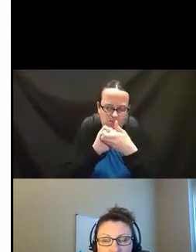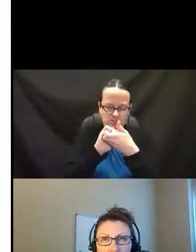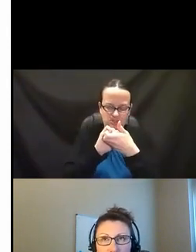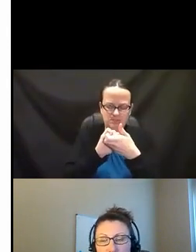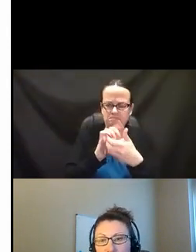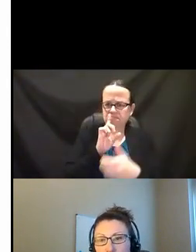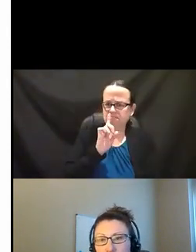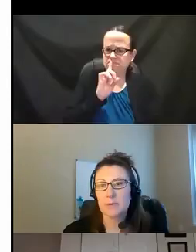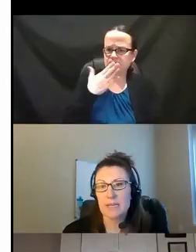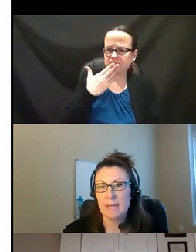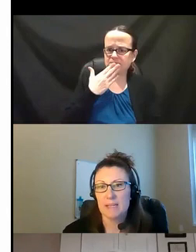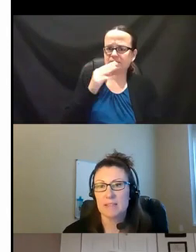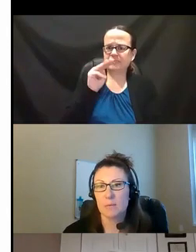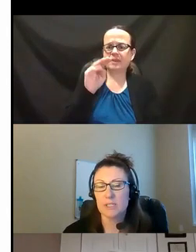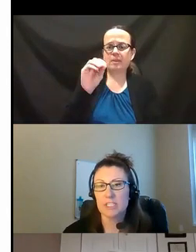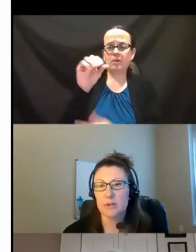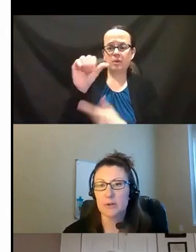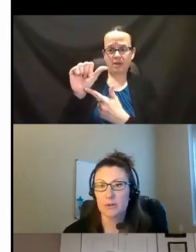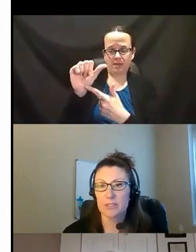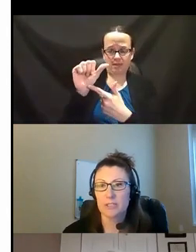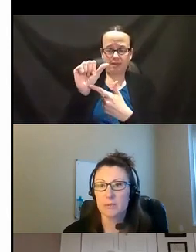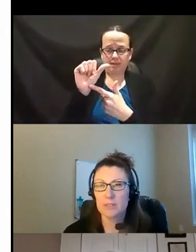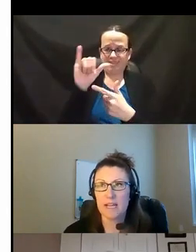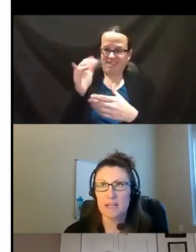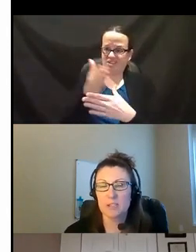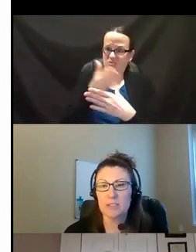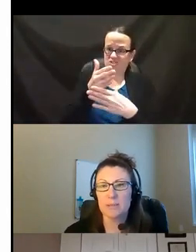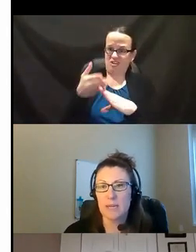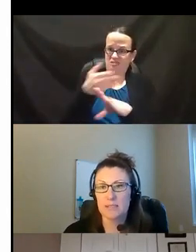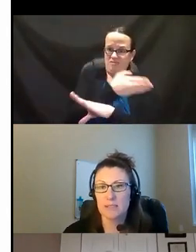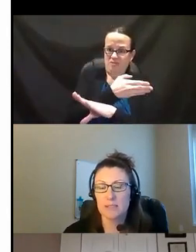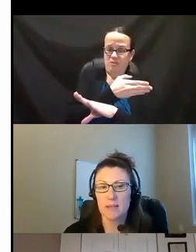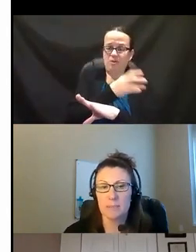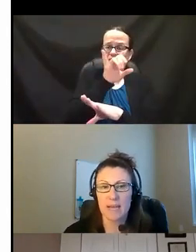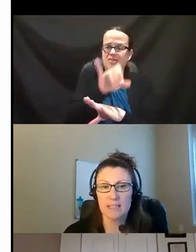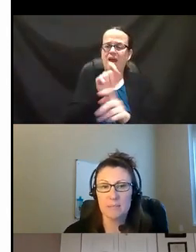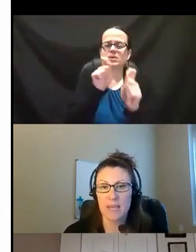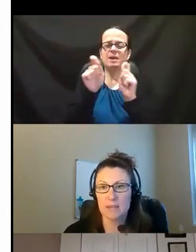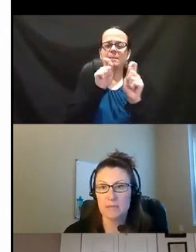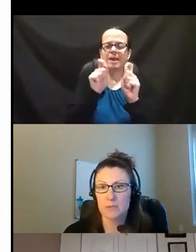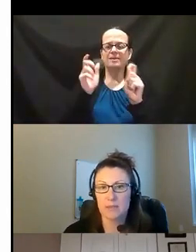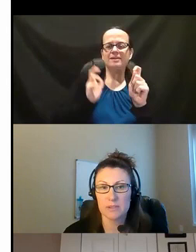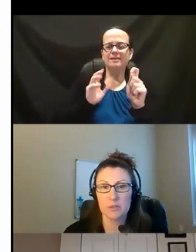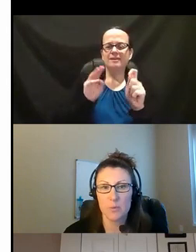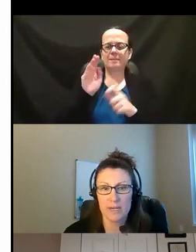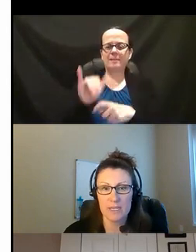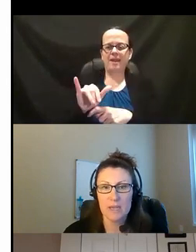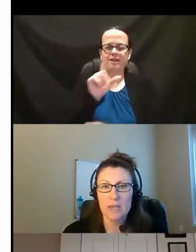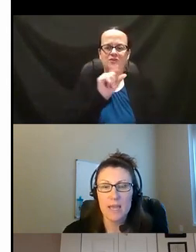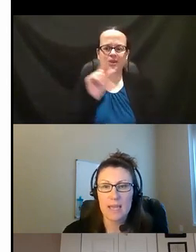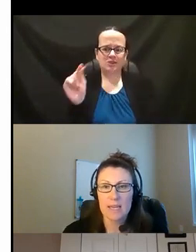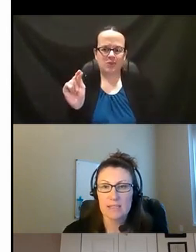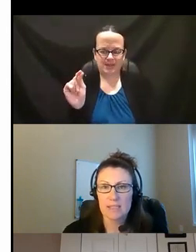So the memorandum of agreement that was shared earlier was actually amended back in May of 2020,